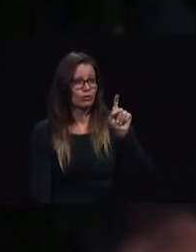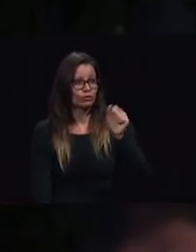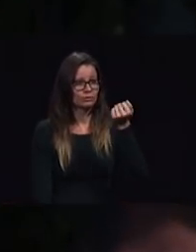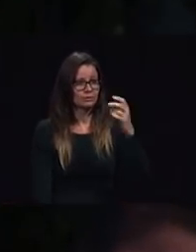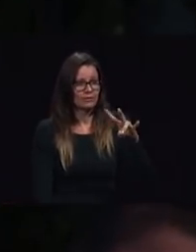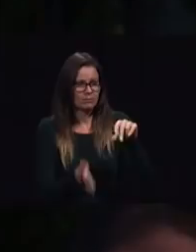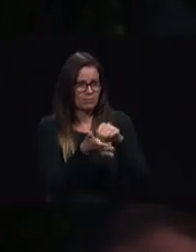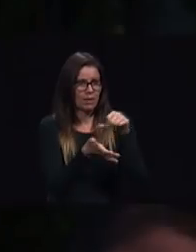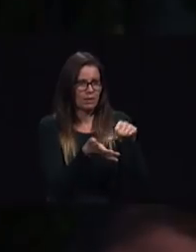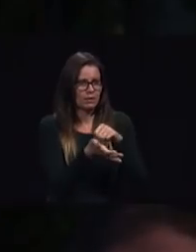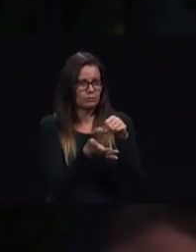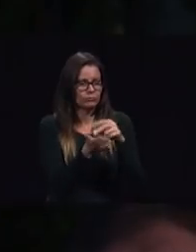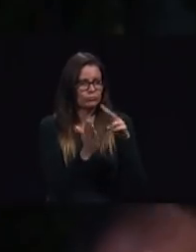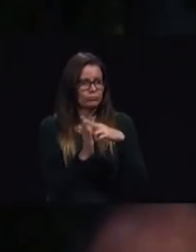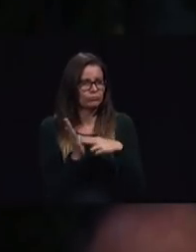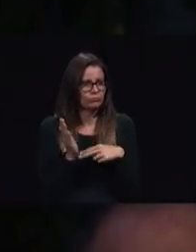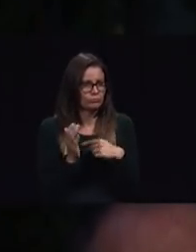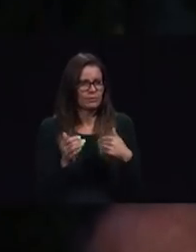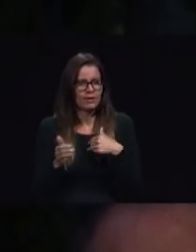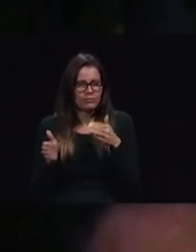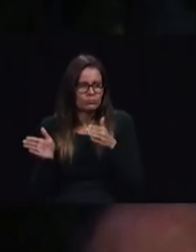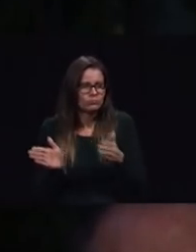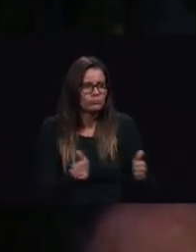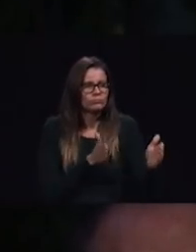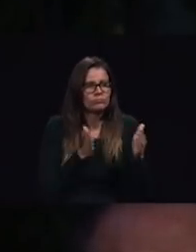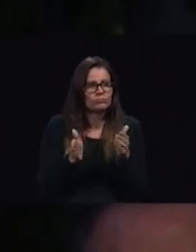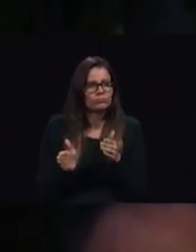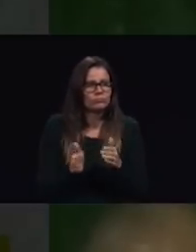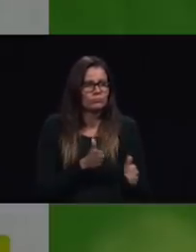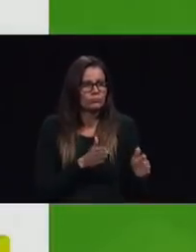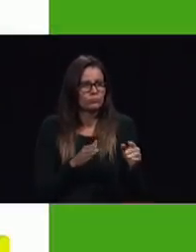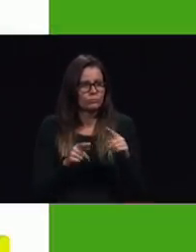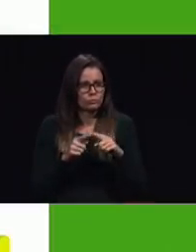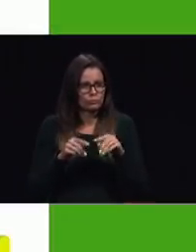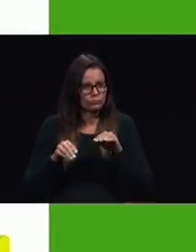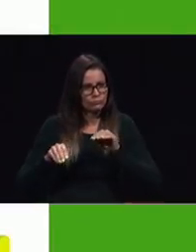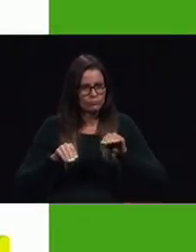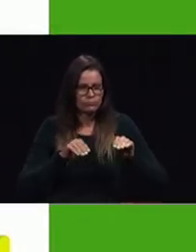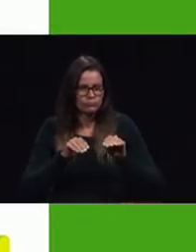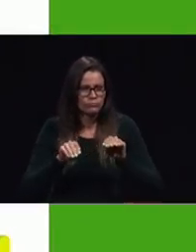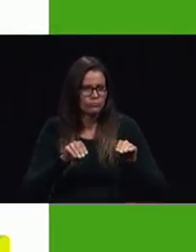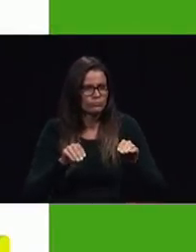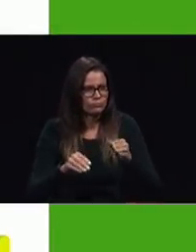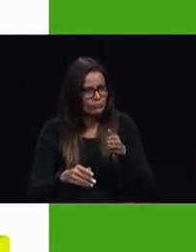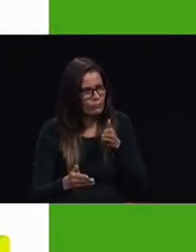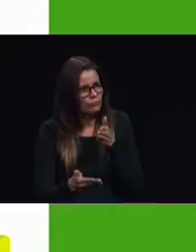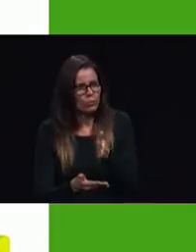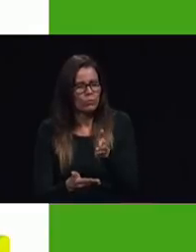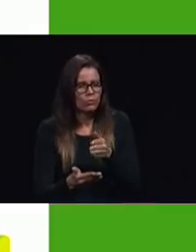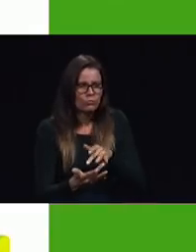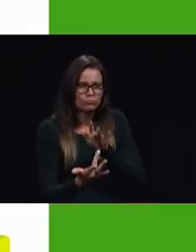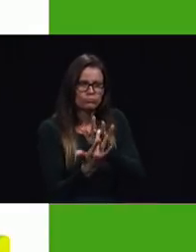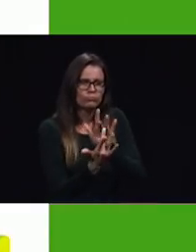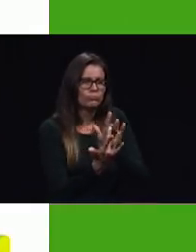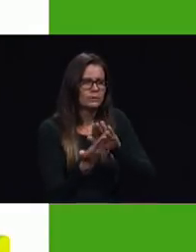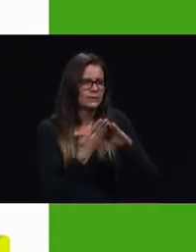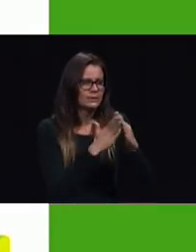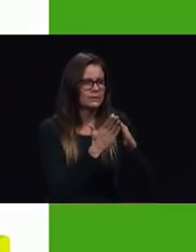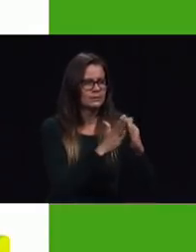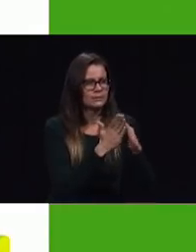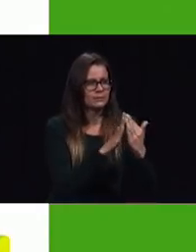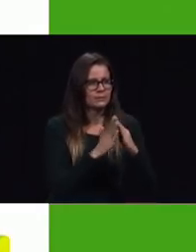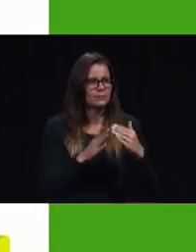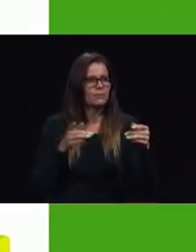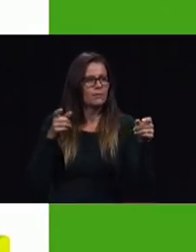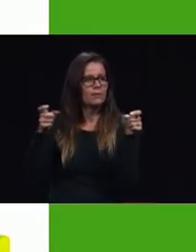all along the line now all of you are administrators you are the quote's generals